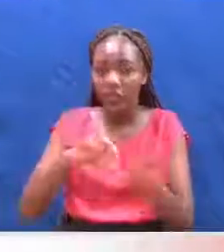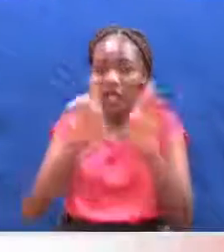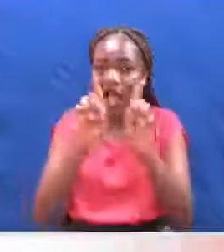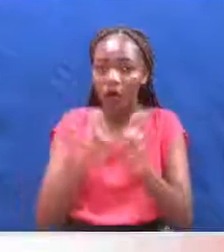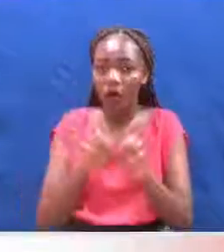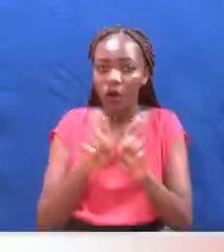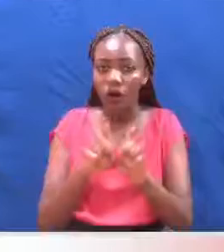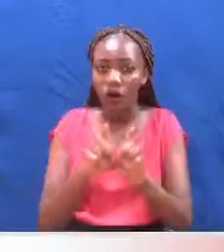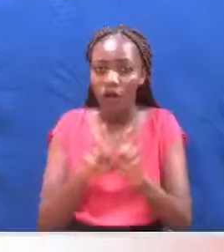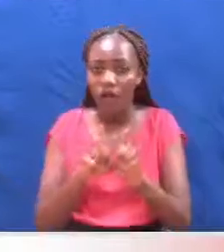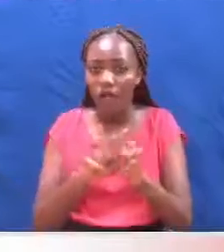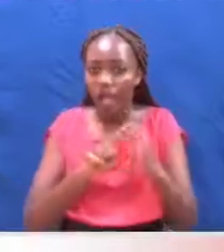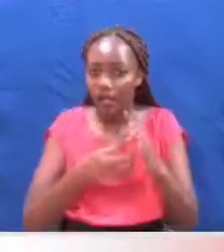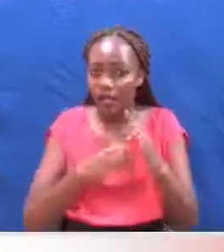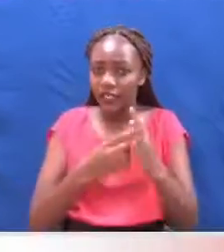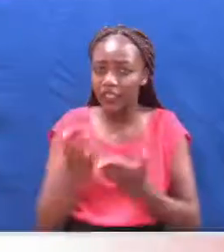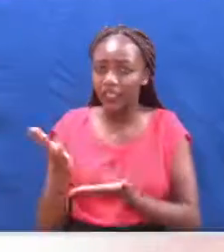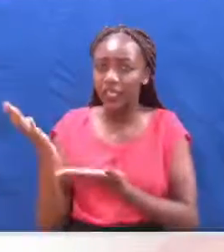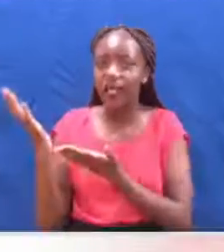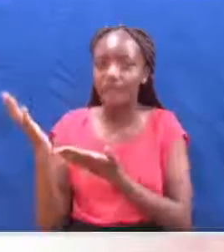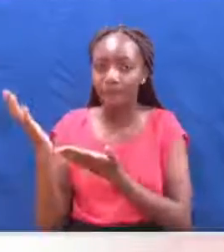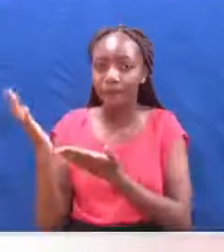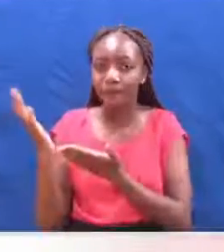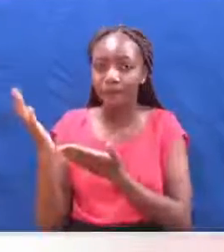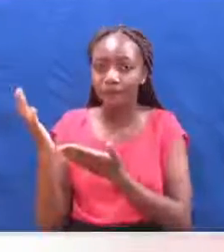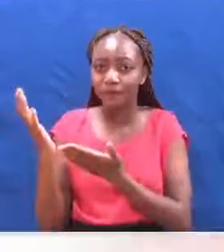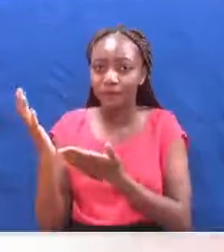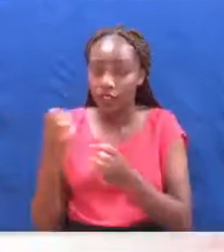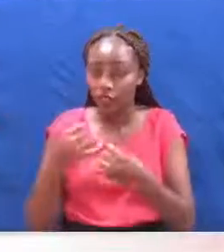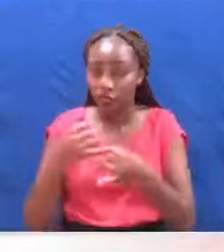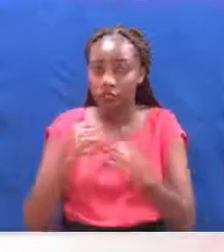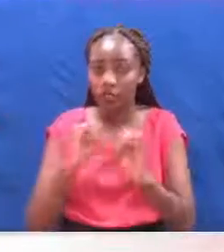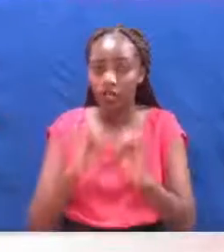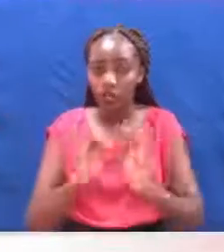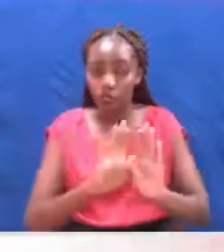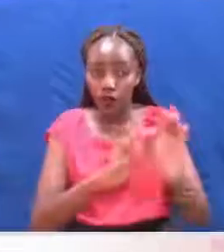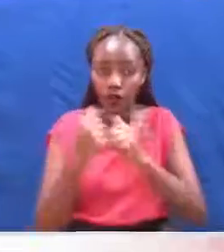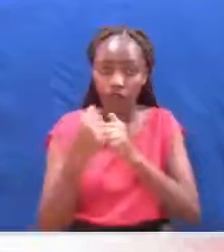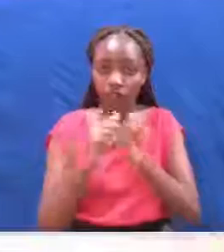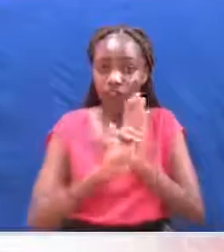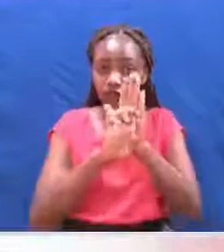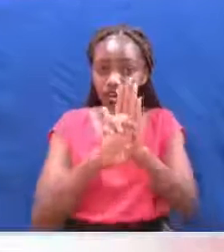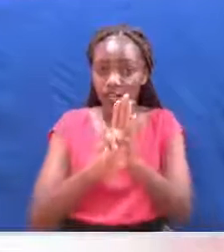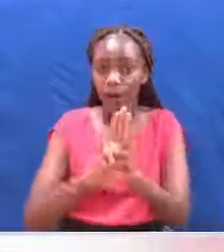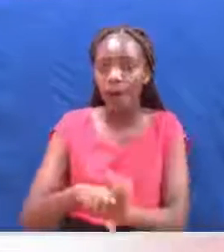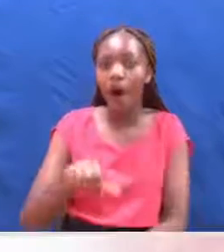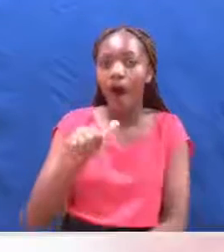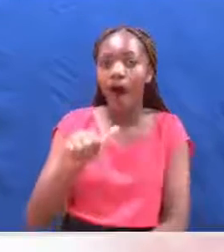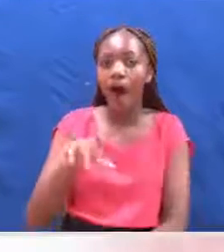attain certain attributes as one way of trying to mitigate against challenges such as aflatoxin.